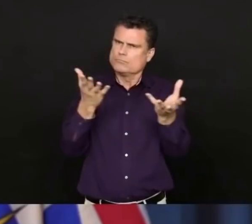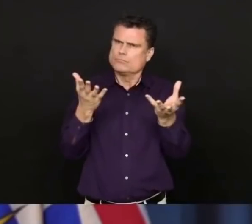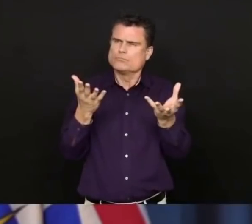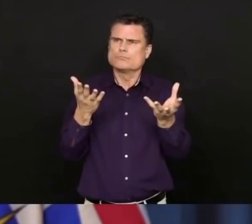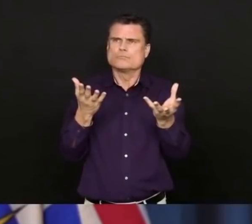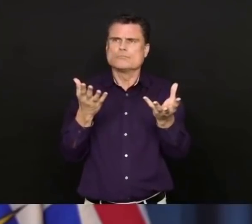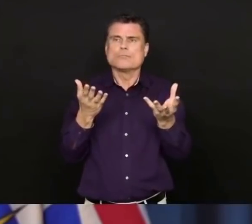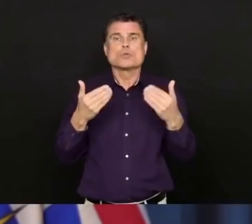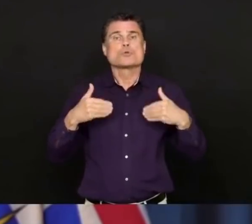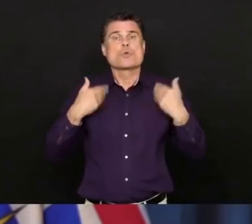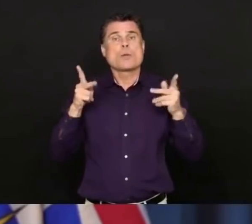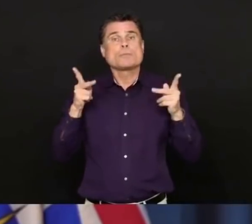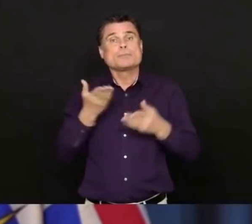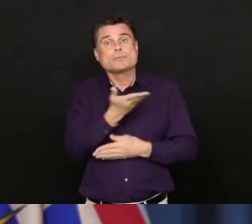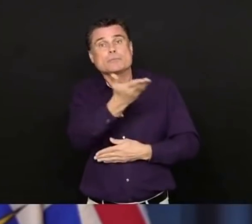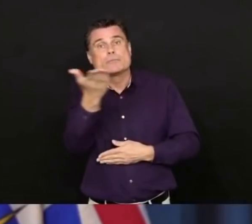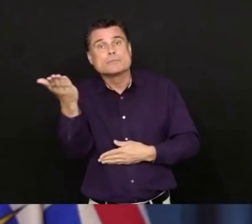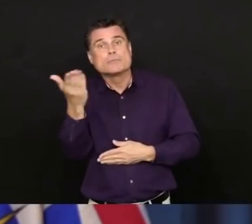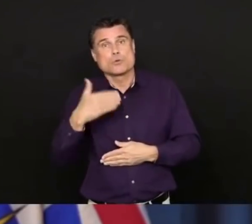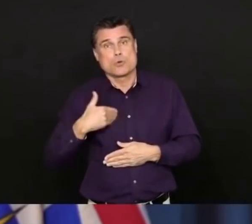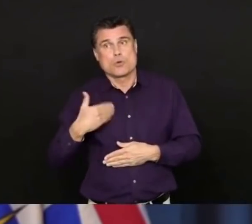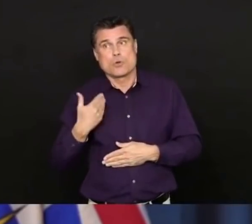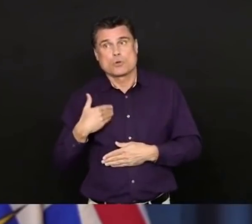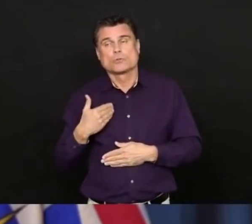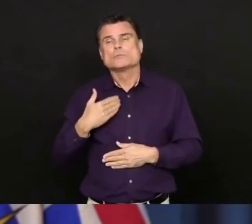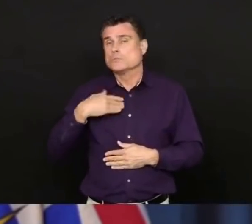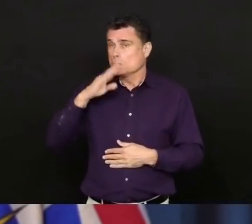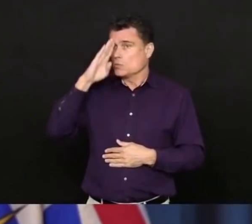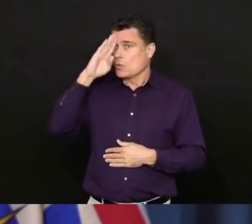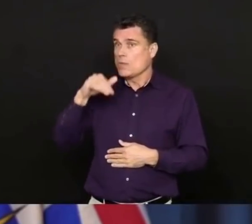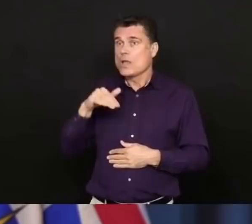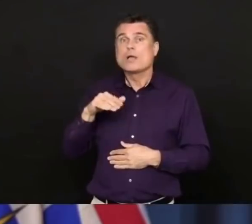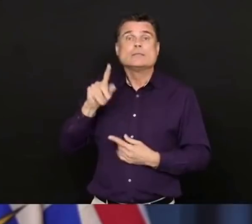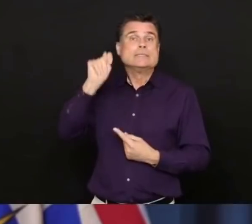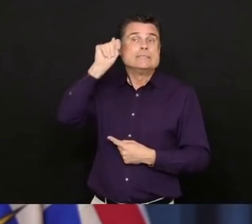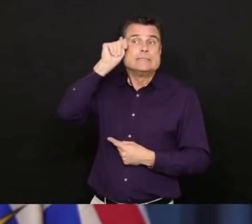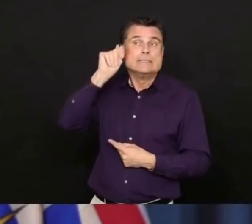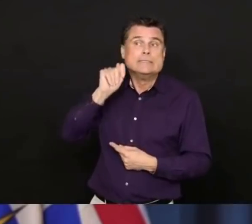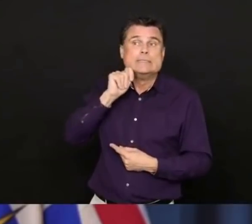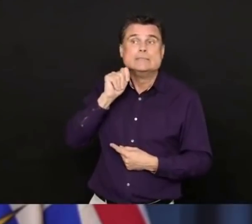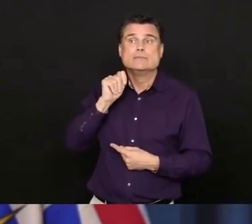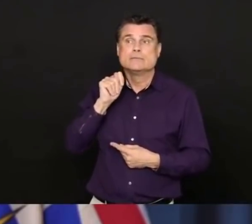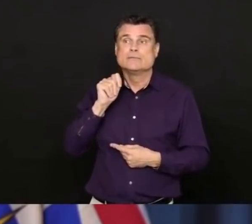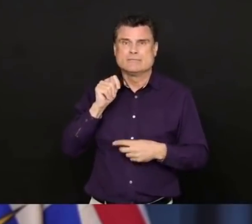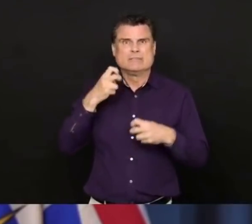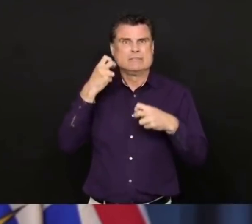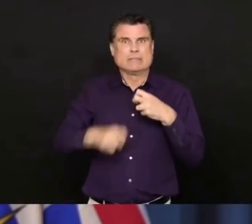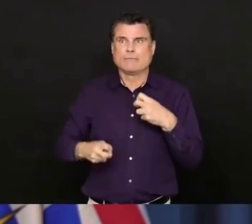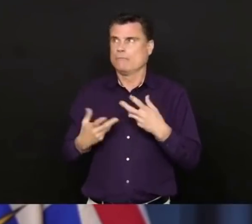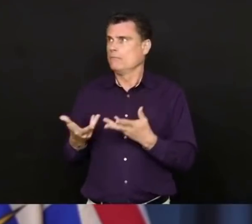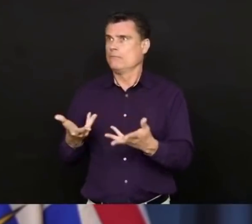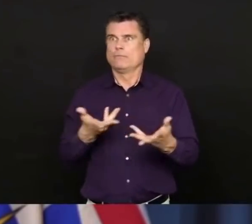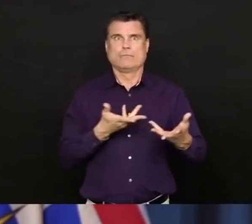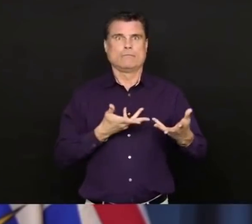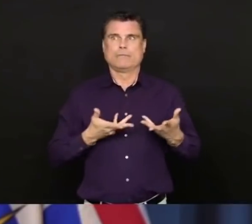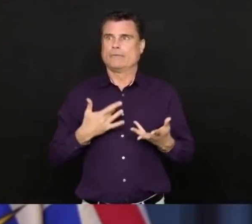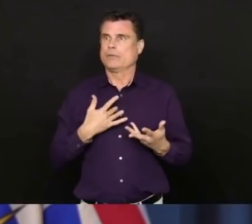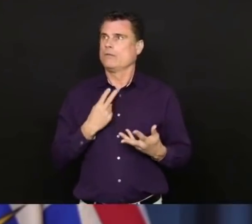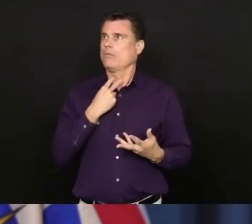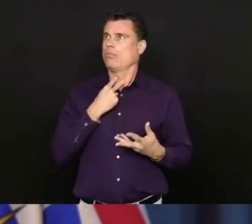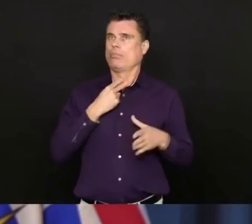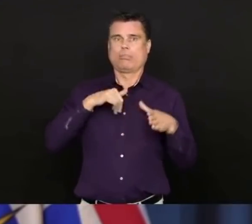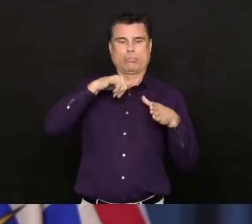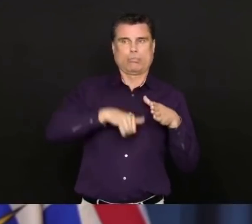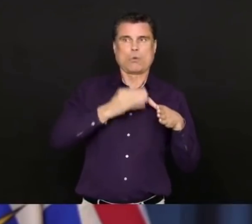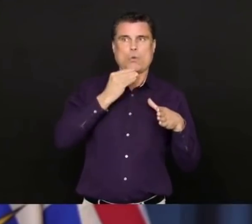was talking with some of the youth in my life and I recognize that this is a very challenging time for teenagers in